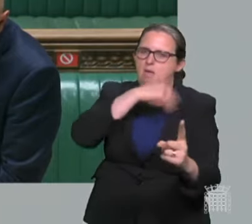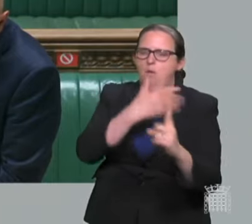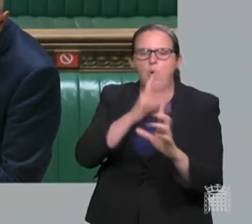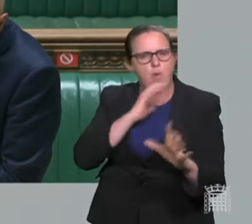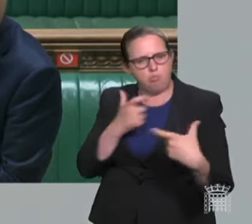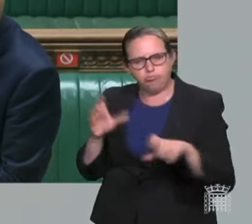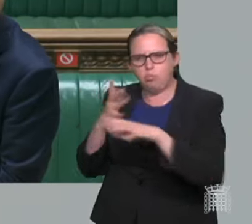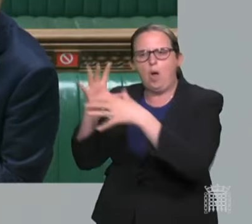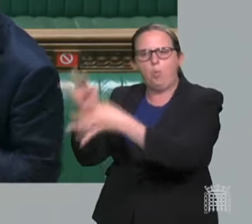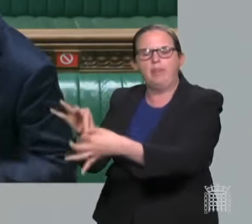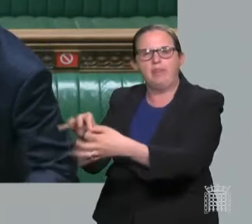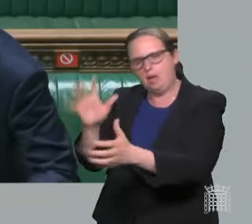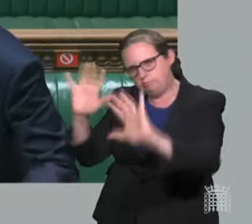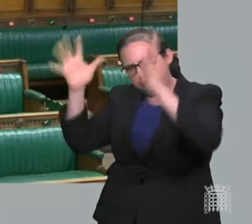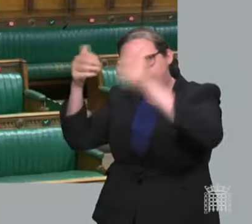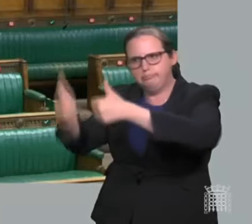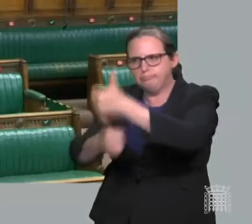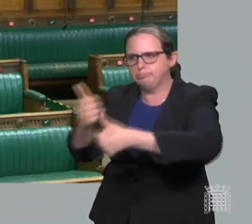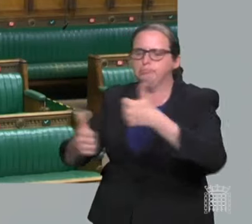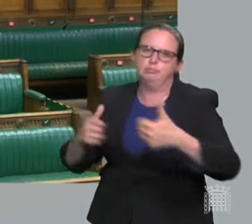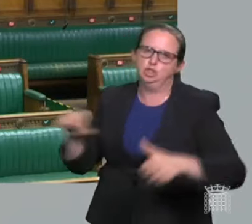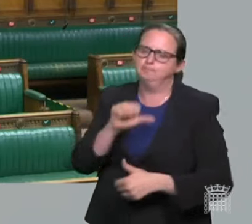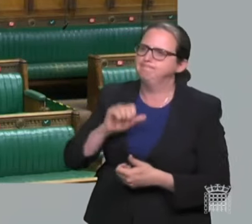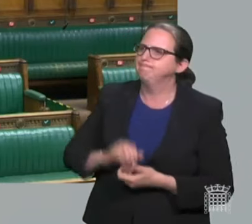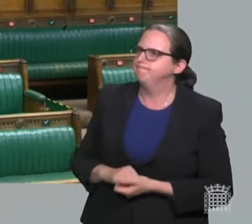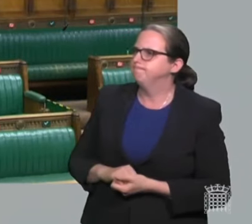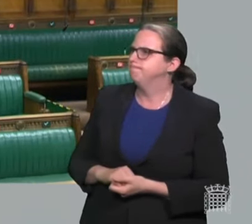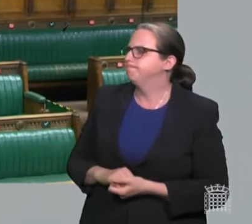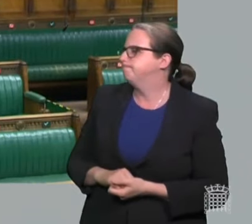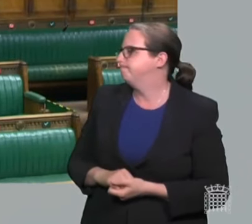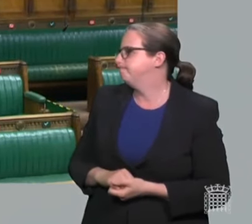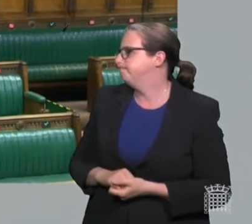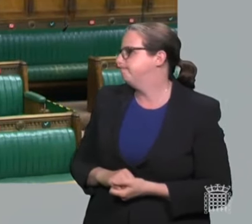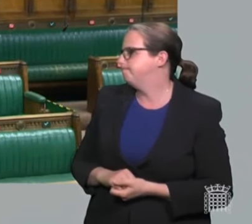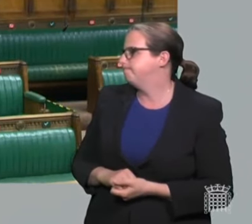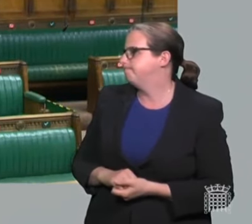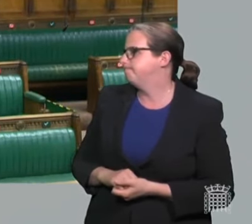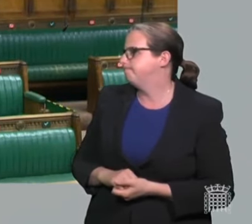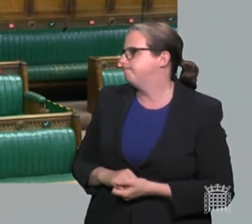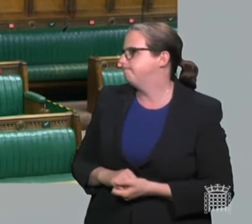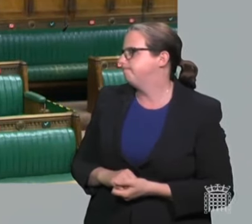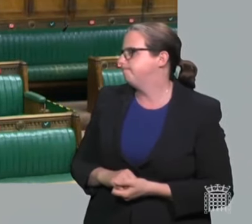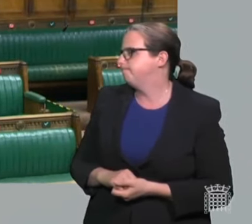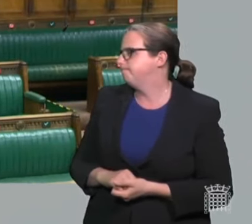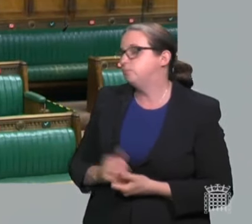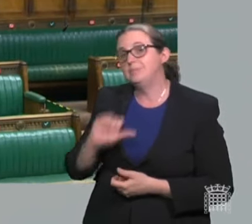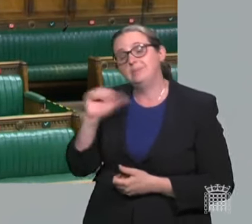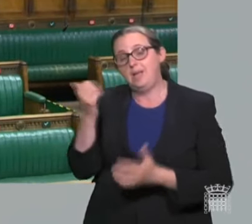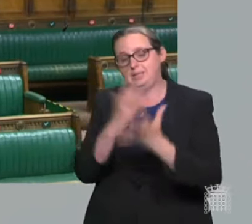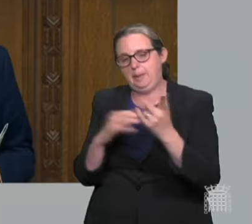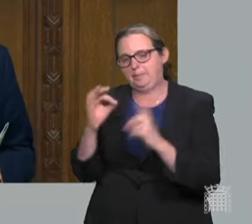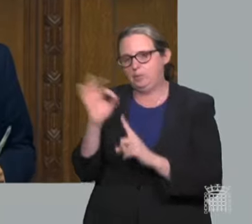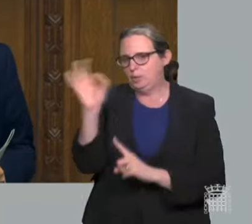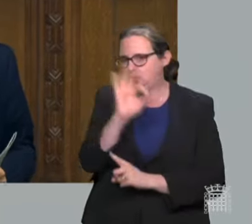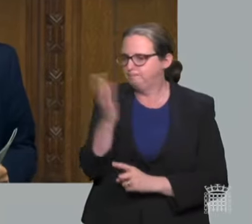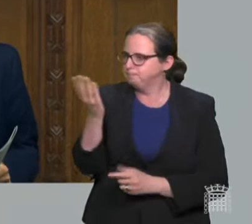moment we should give them the recognition that they deserve. Thank you, Deputy Speaker. Thank you, Madam Deputy Speaker. It's a dereliction of duty by the Secretary of State